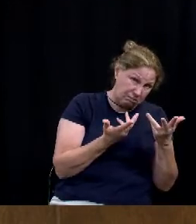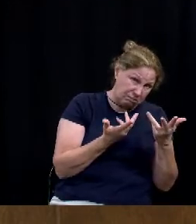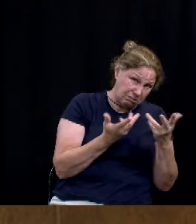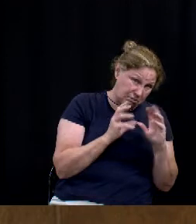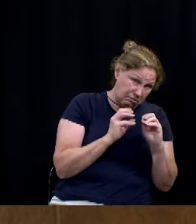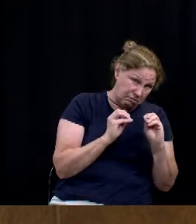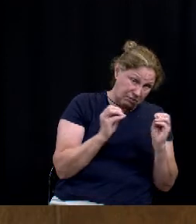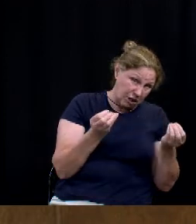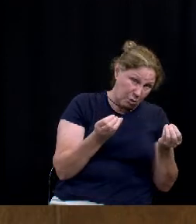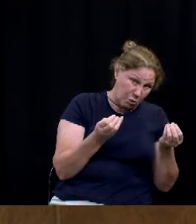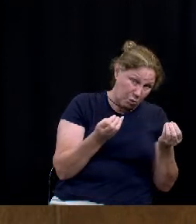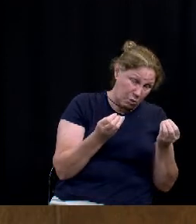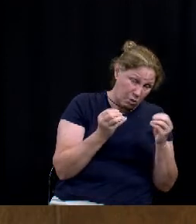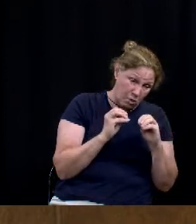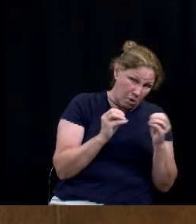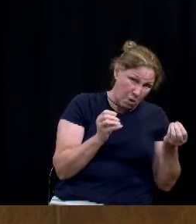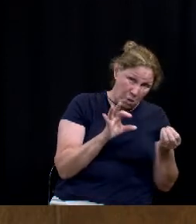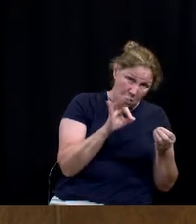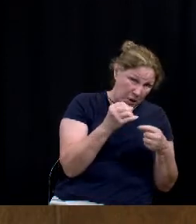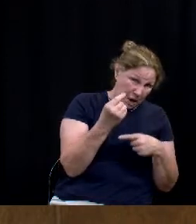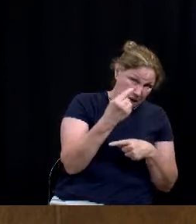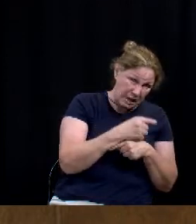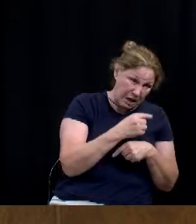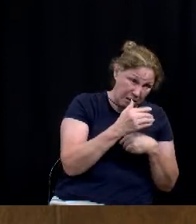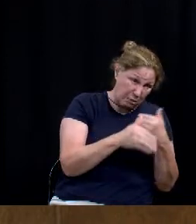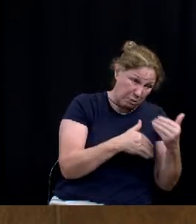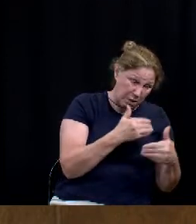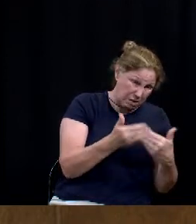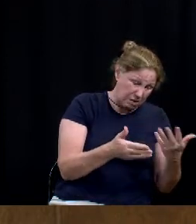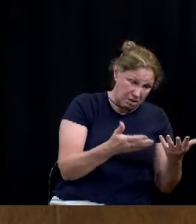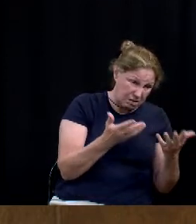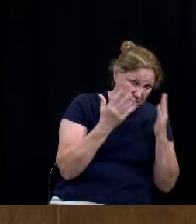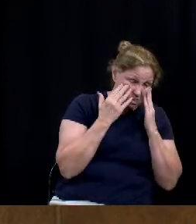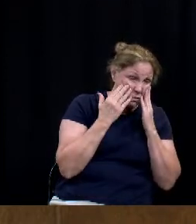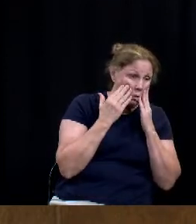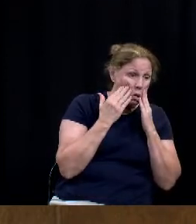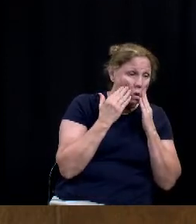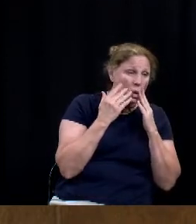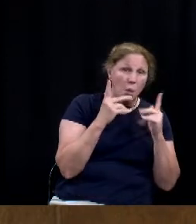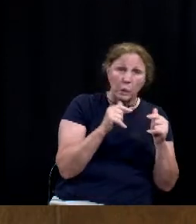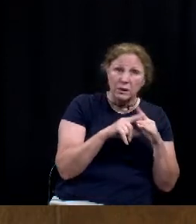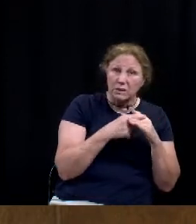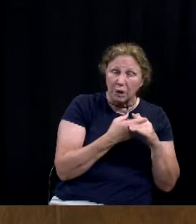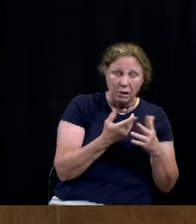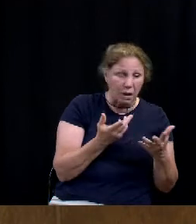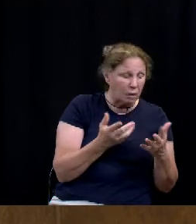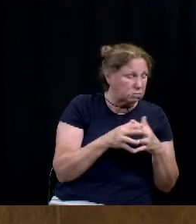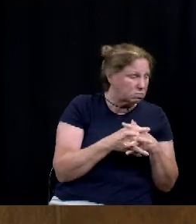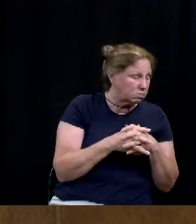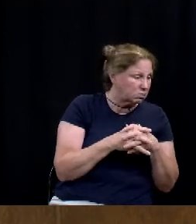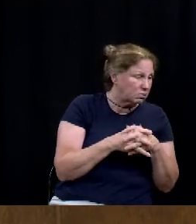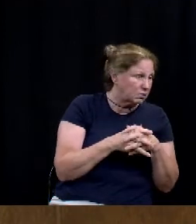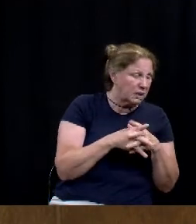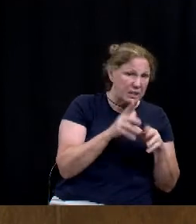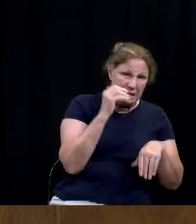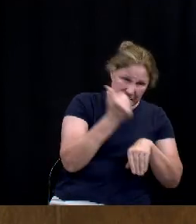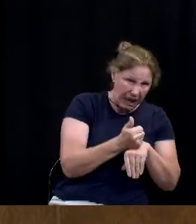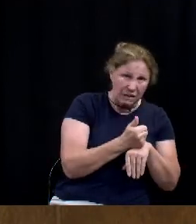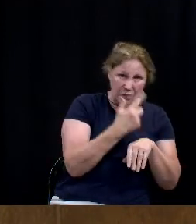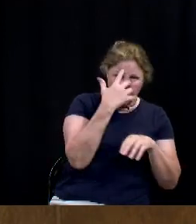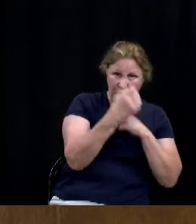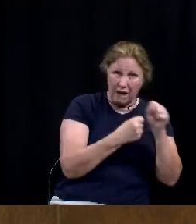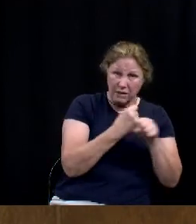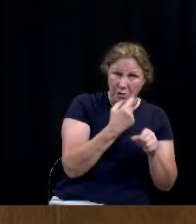a, a, I guess a 90-day process. I'm not sure how that gets cranked up. This is set for the next five